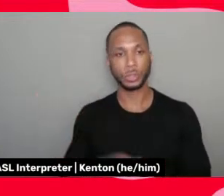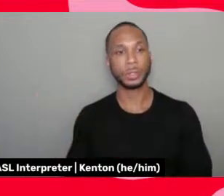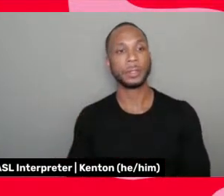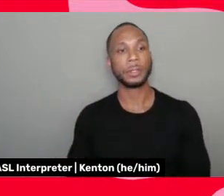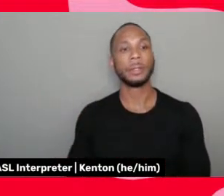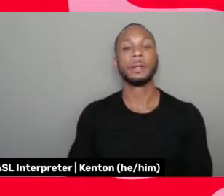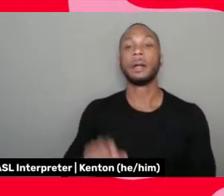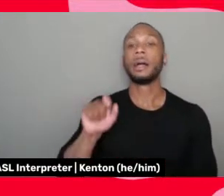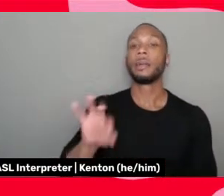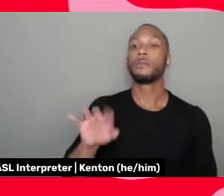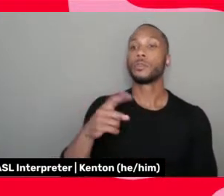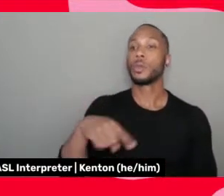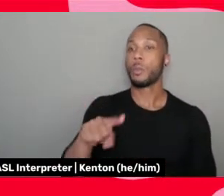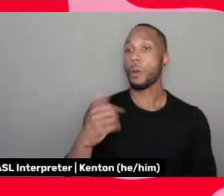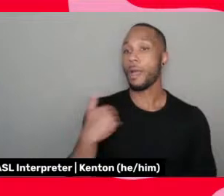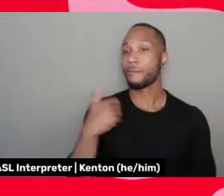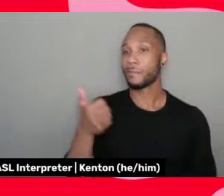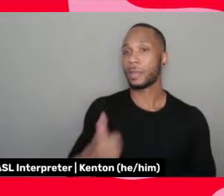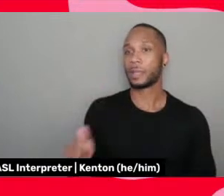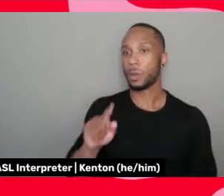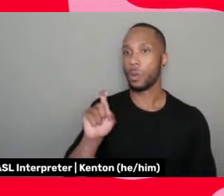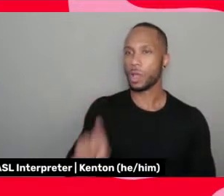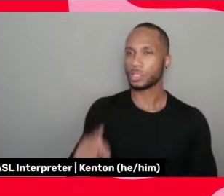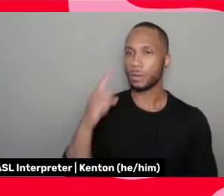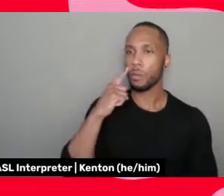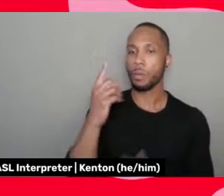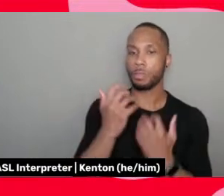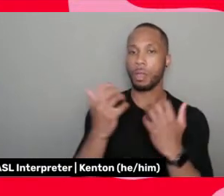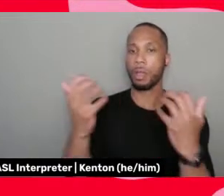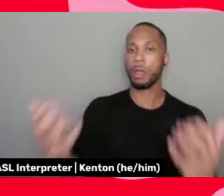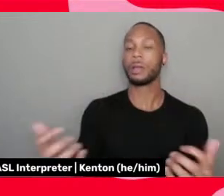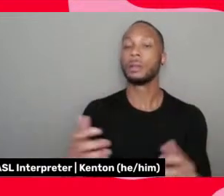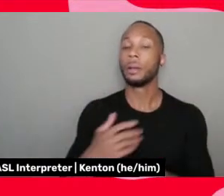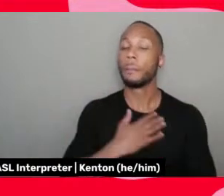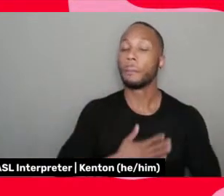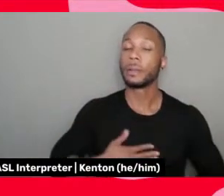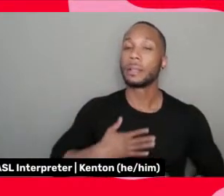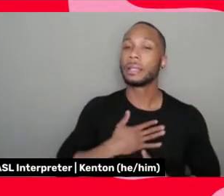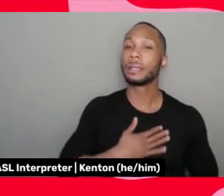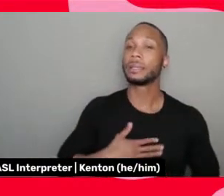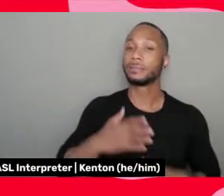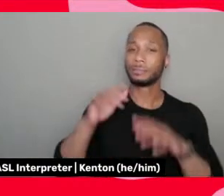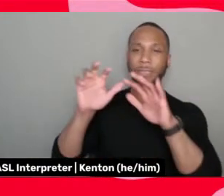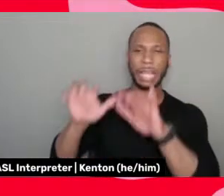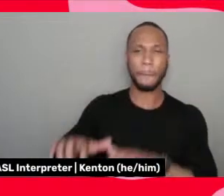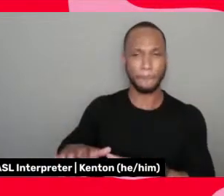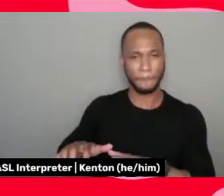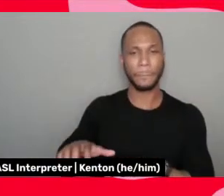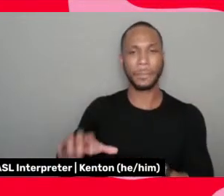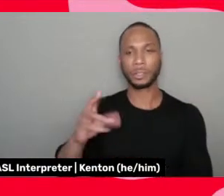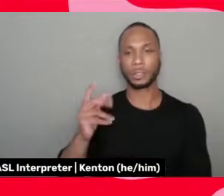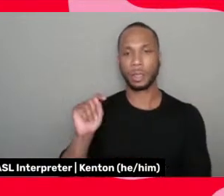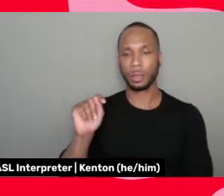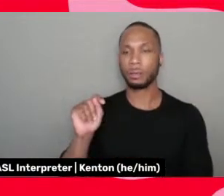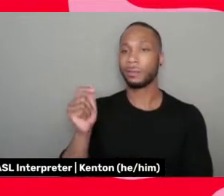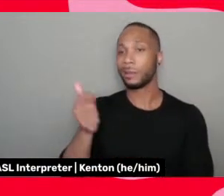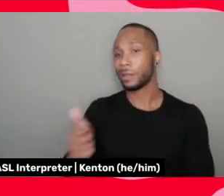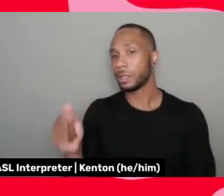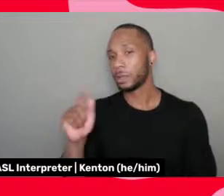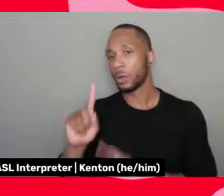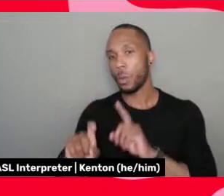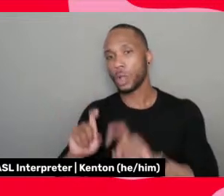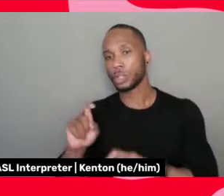have any questions, this is to the, the audience, um, please feel free to type it in the chat. Questions about